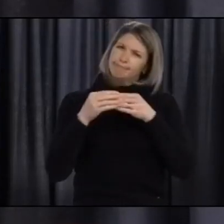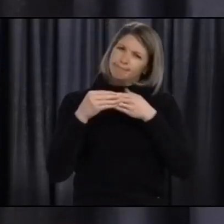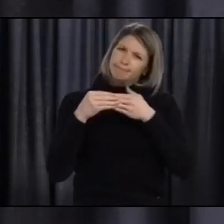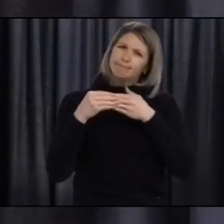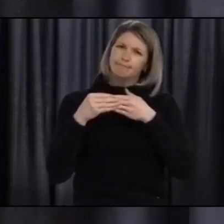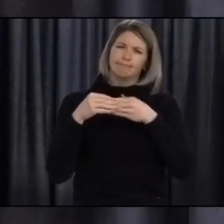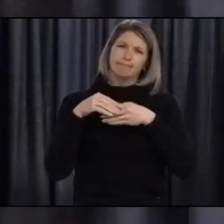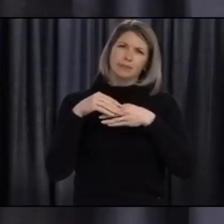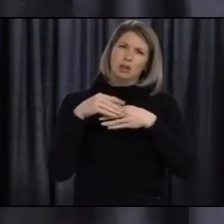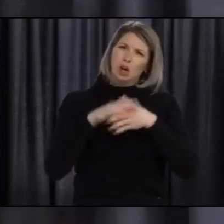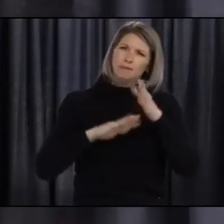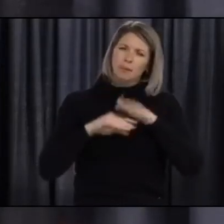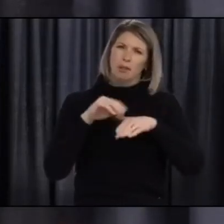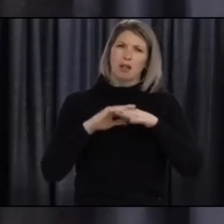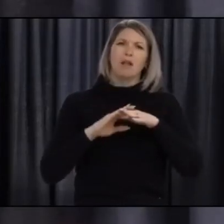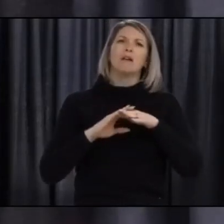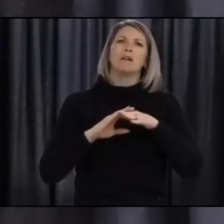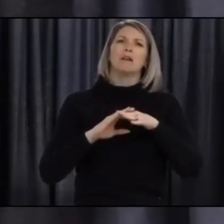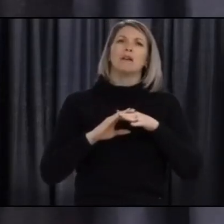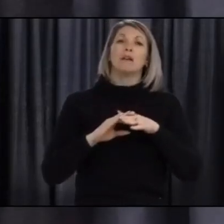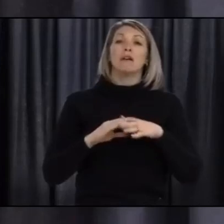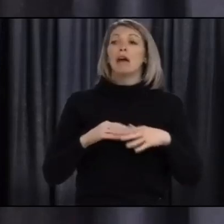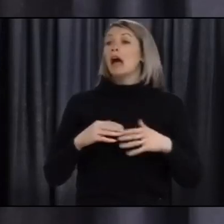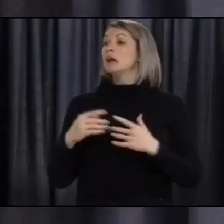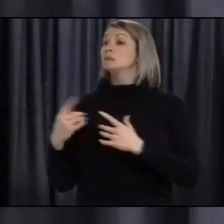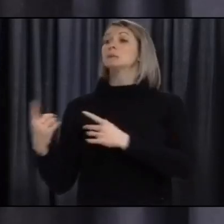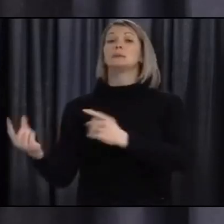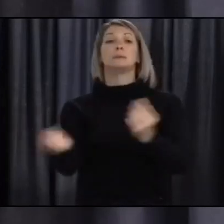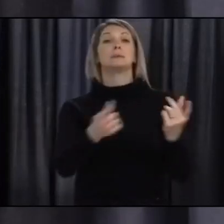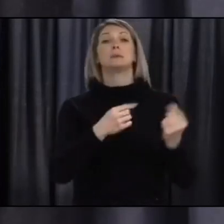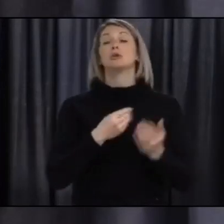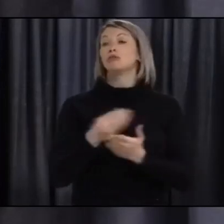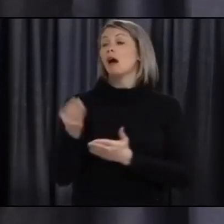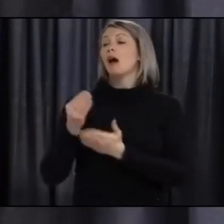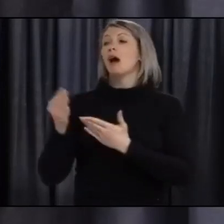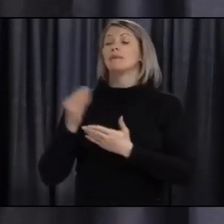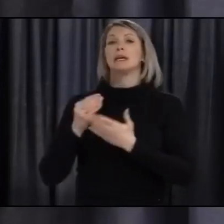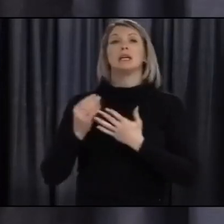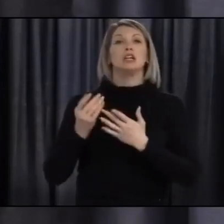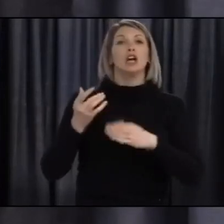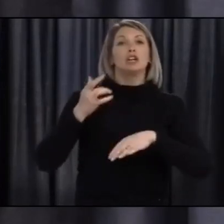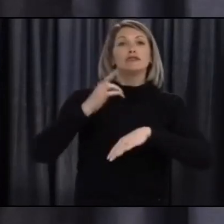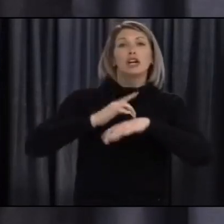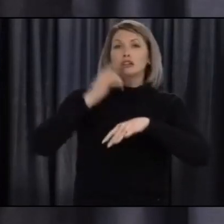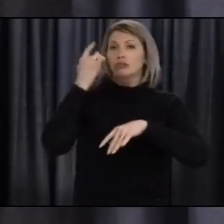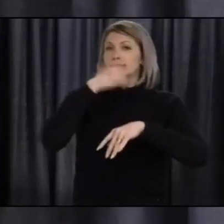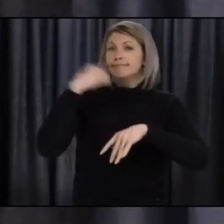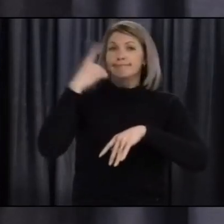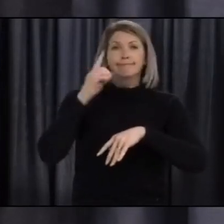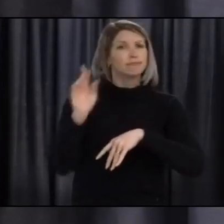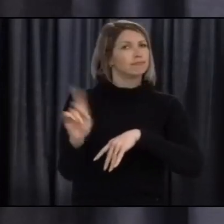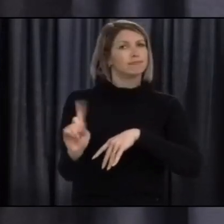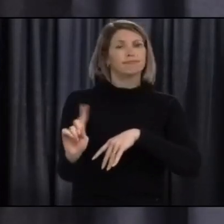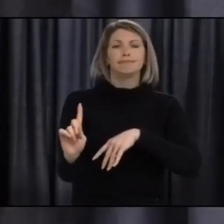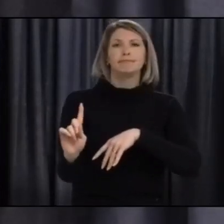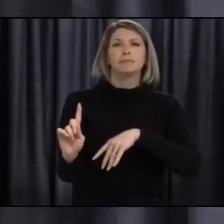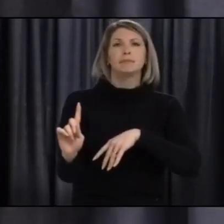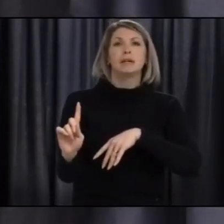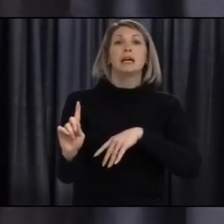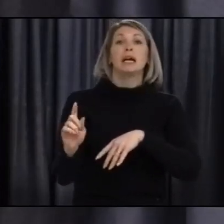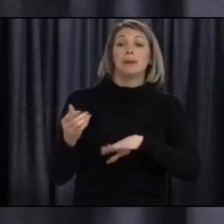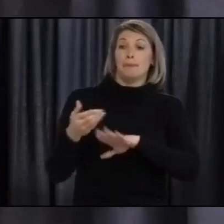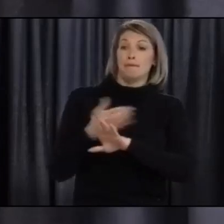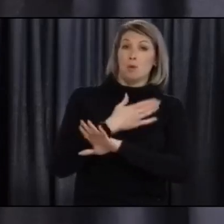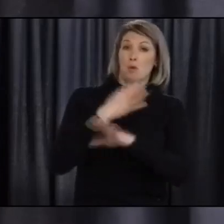is important to remember to avoid touching your mask or face while wearing it. To remove this mask, clean your